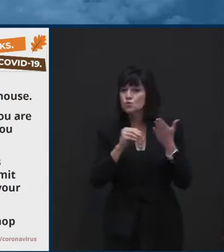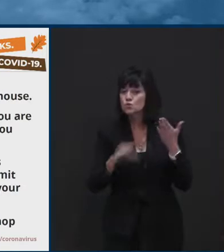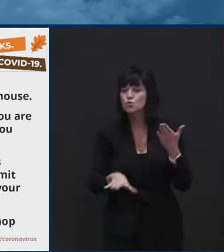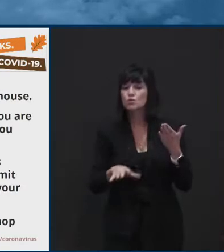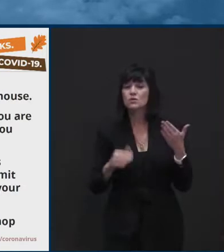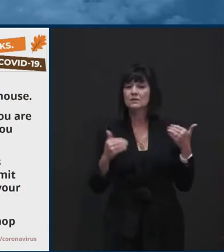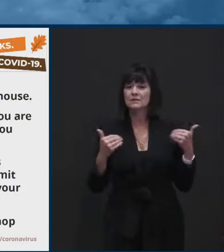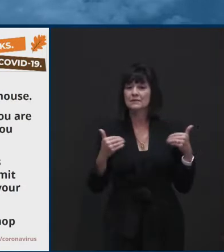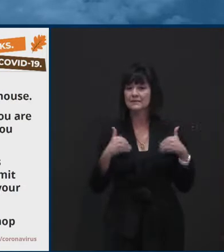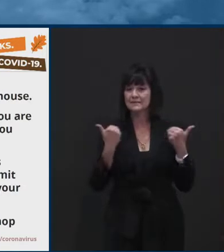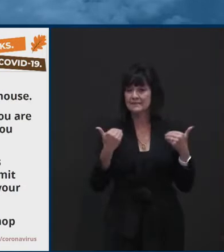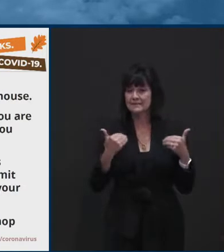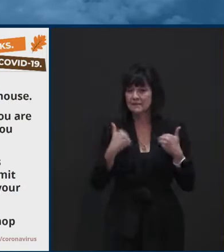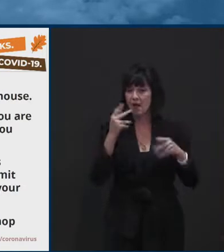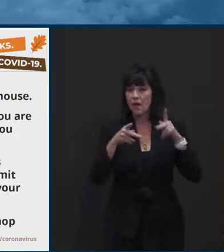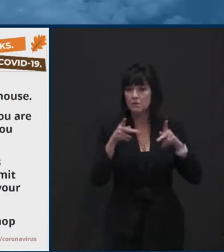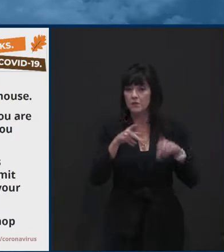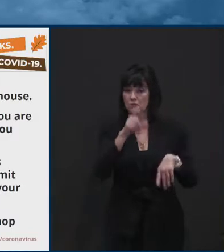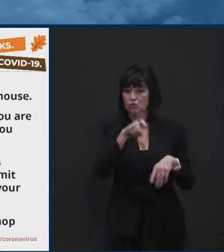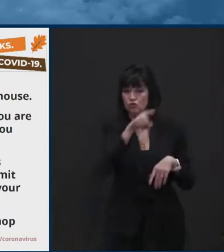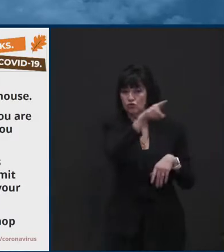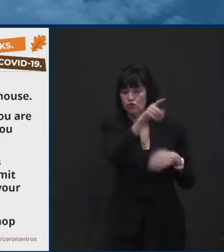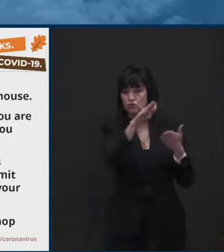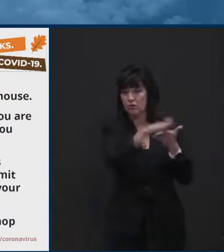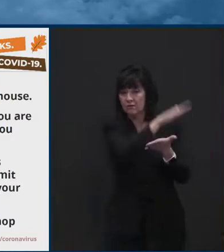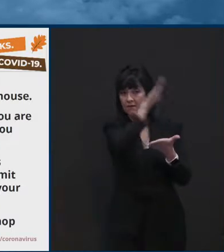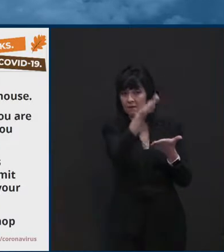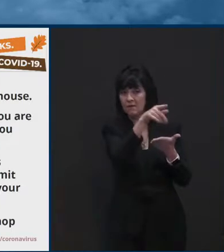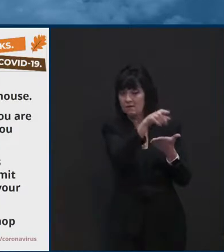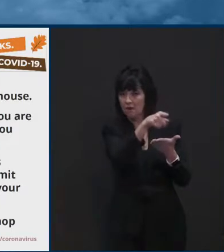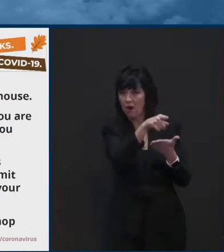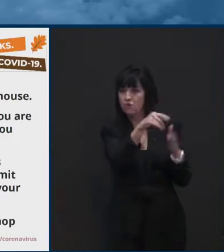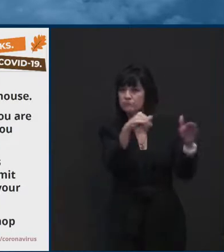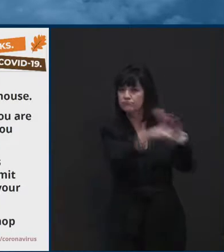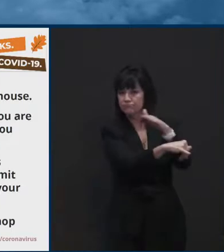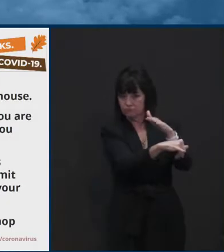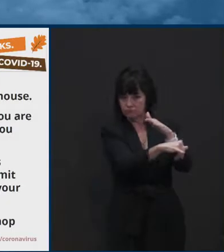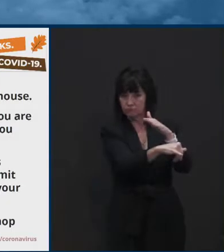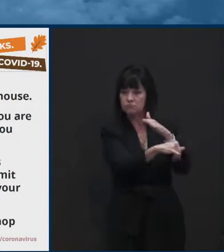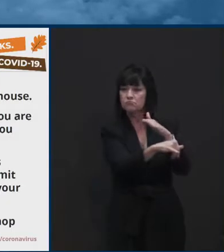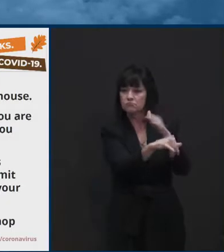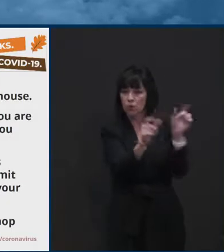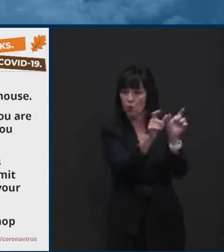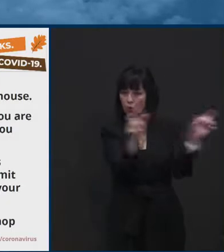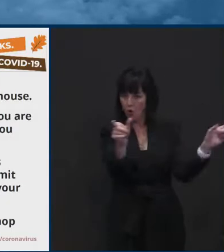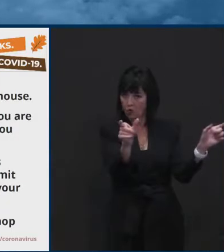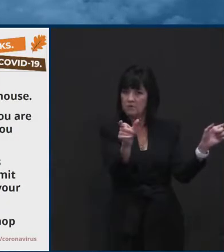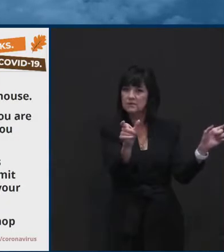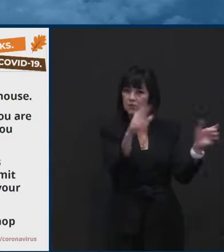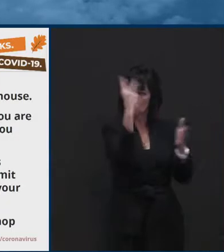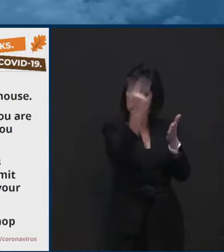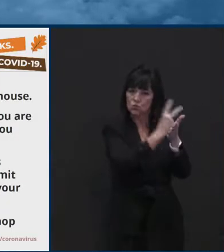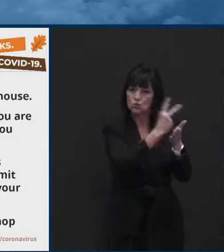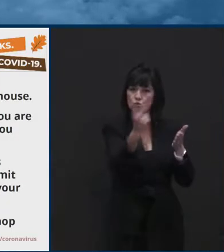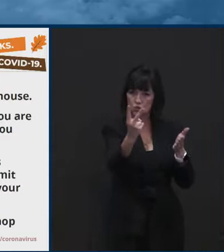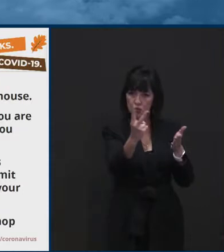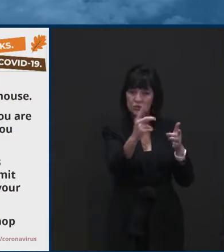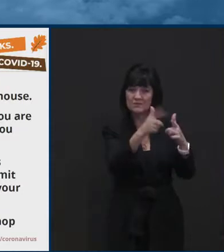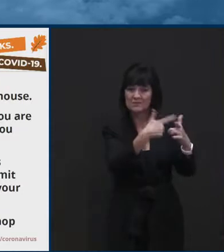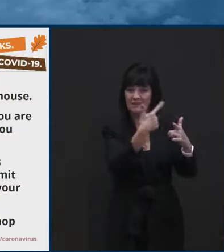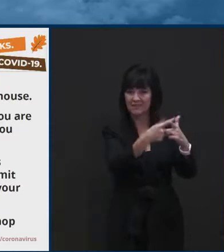adults should be quarantining, um, ideally two weeks before they go home. They really should all get tested before